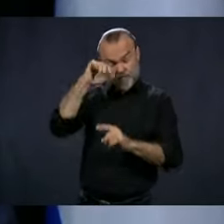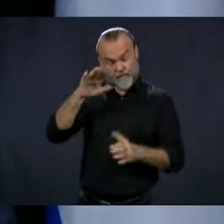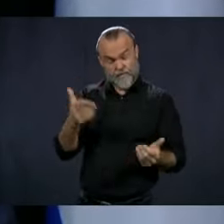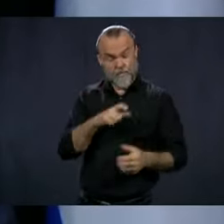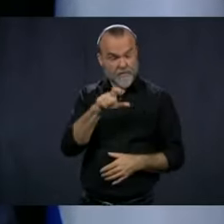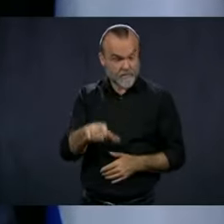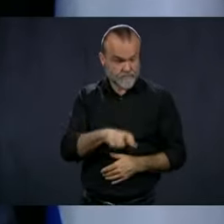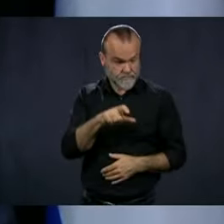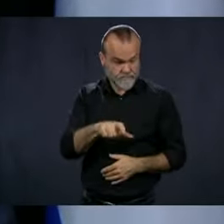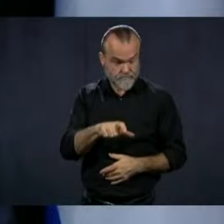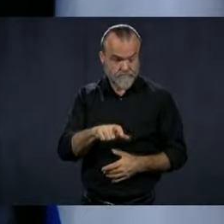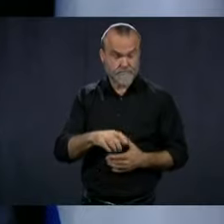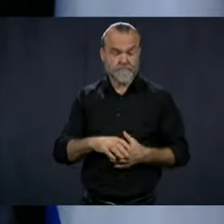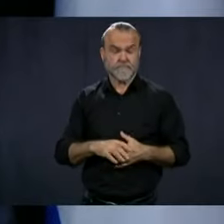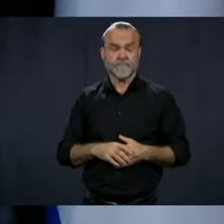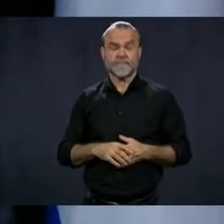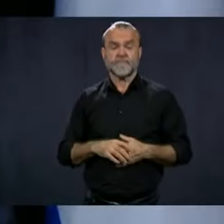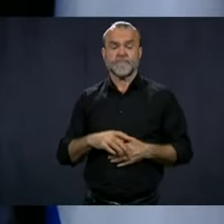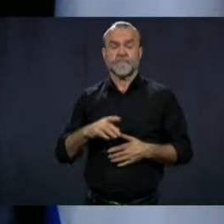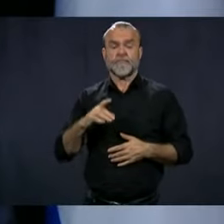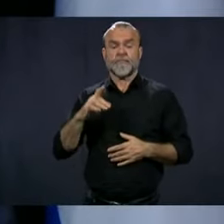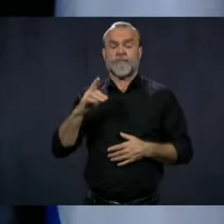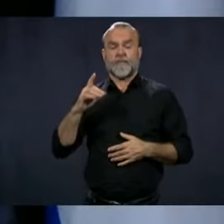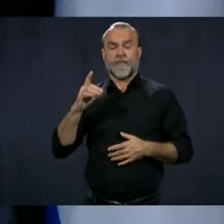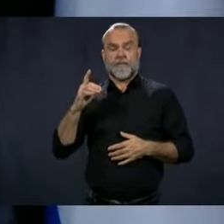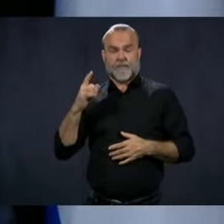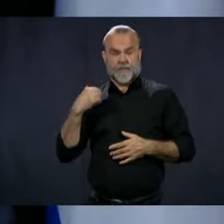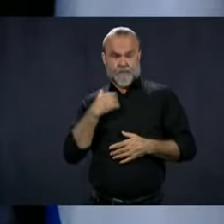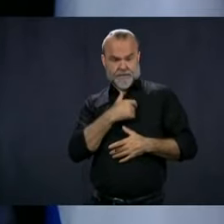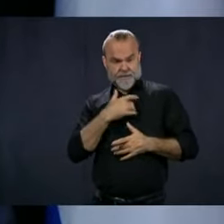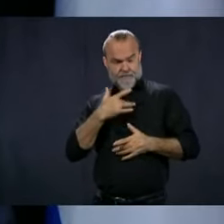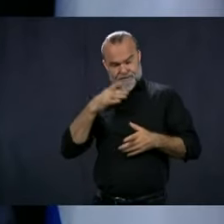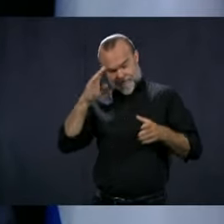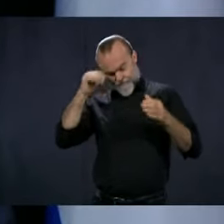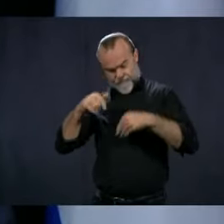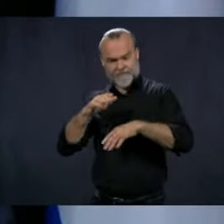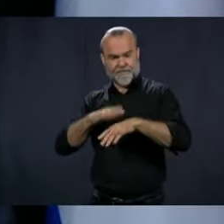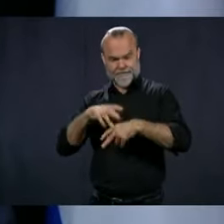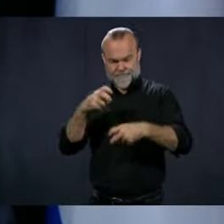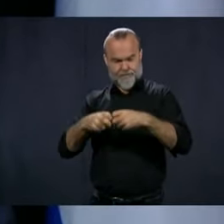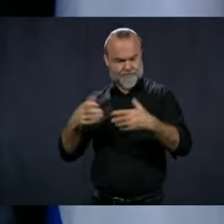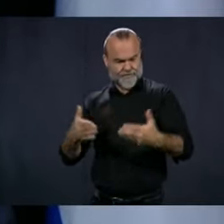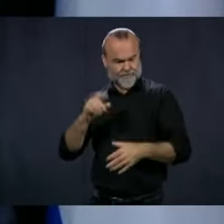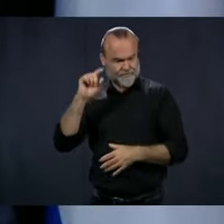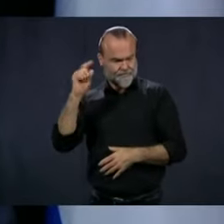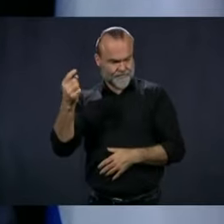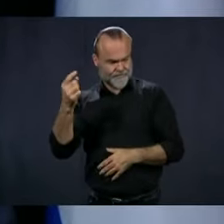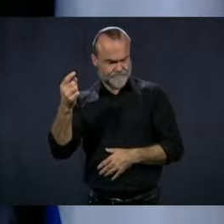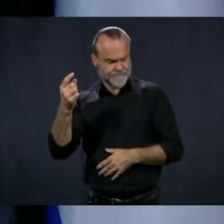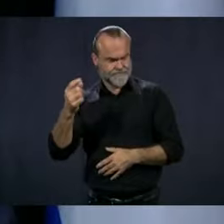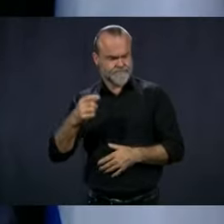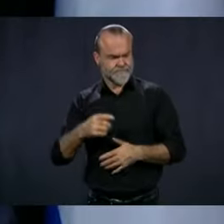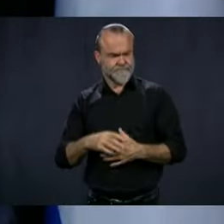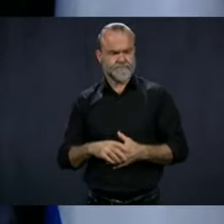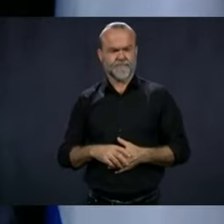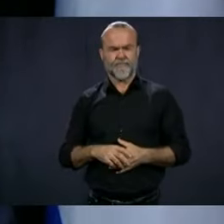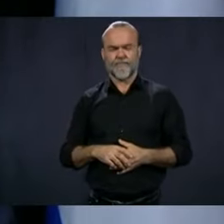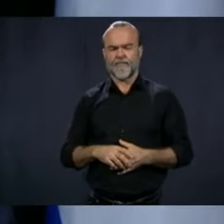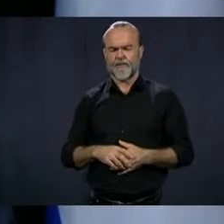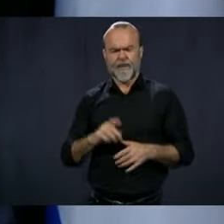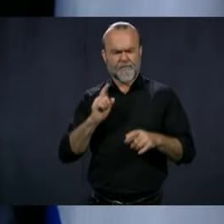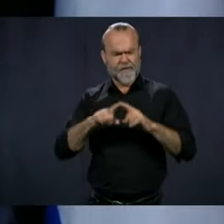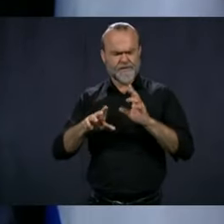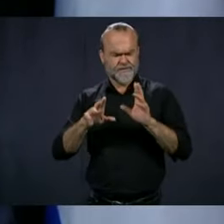we are focusing on the problems and… But that's… But I think people in Quebec will recover